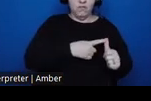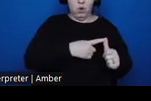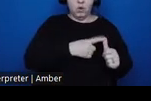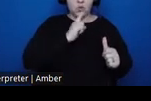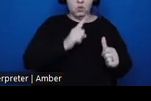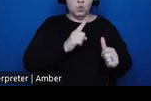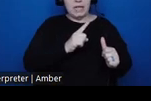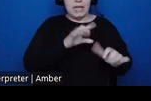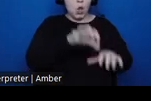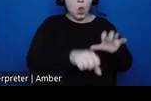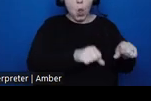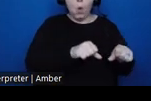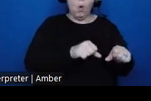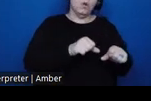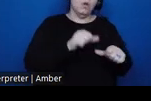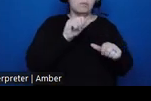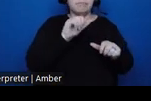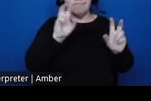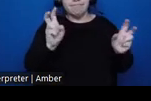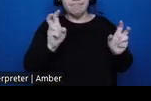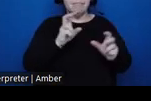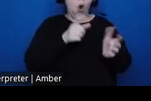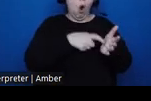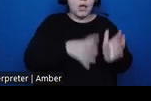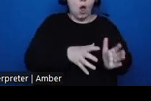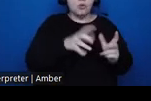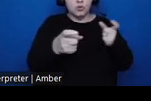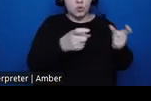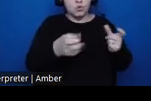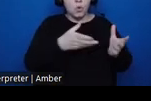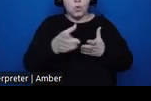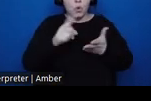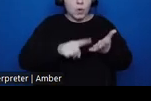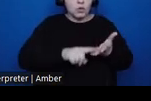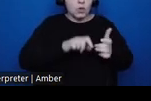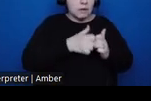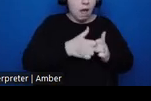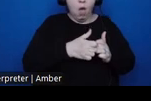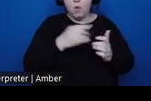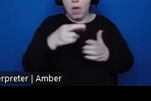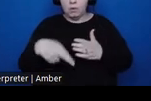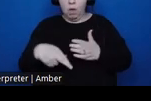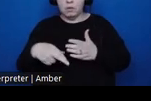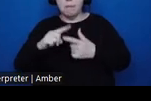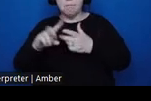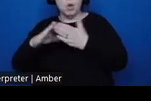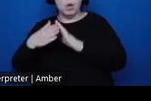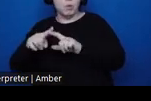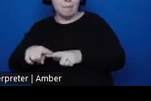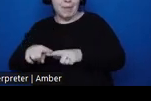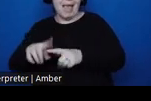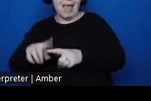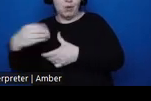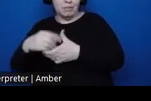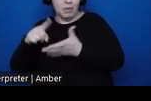IE archaeologist control over the research practice and outcomes community based participatory research inscribes a